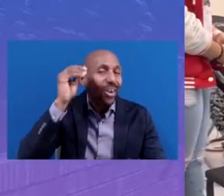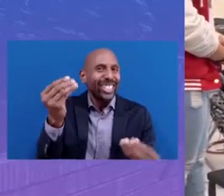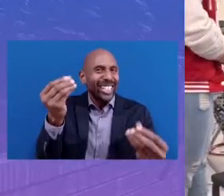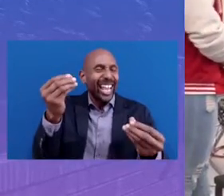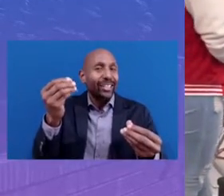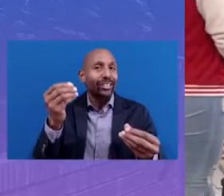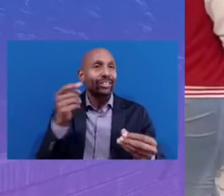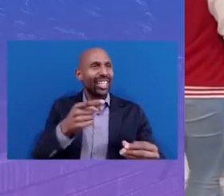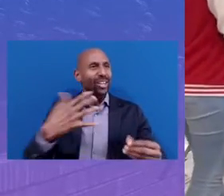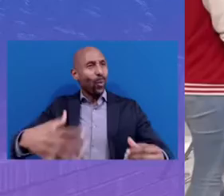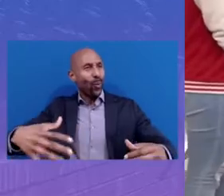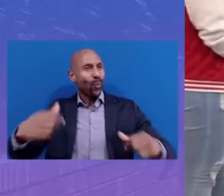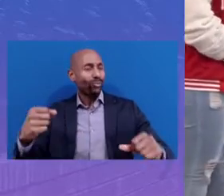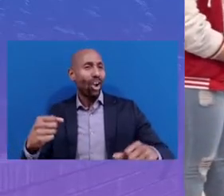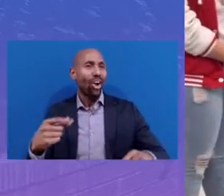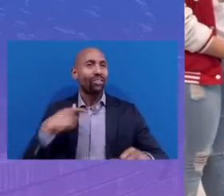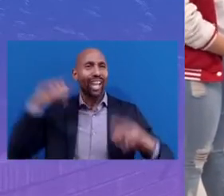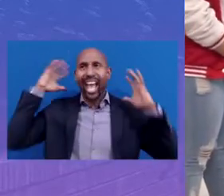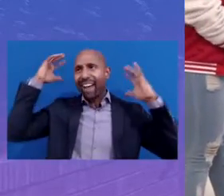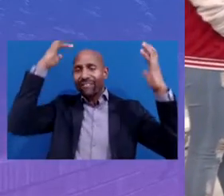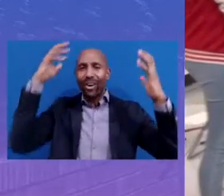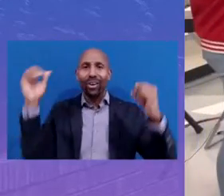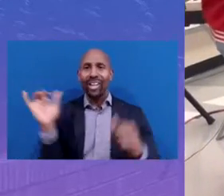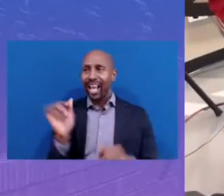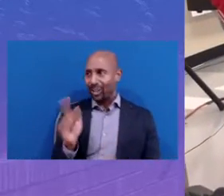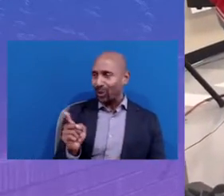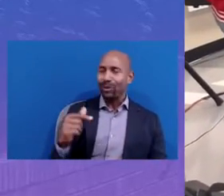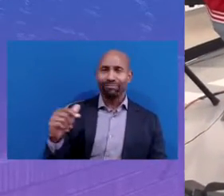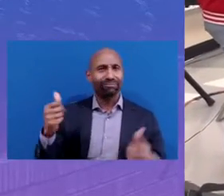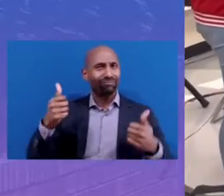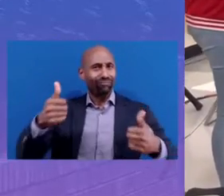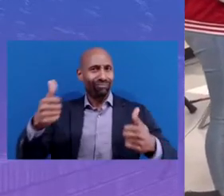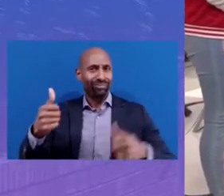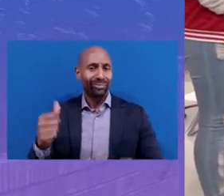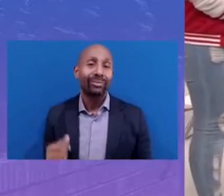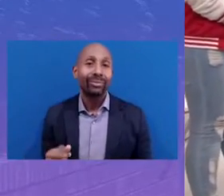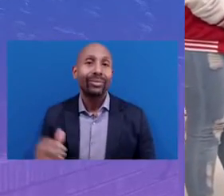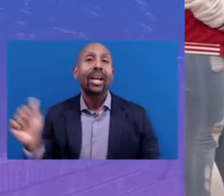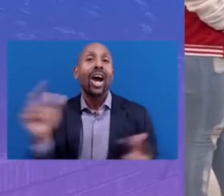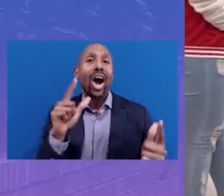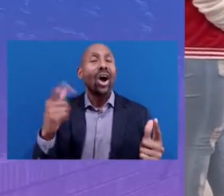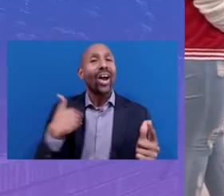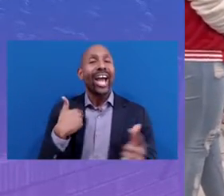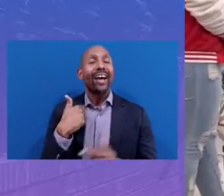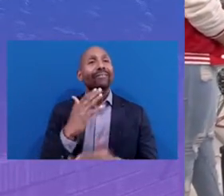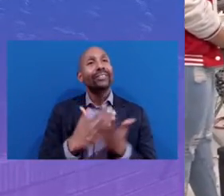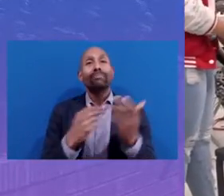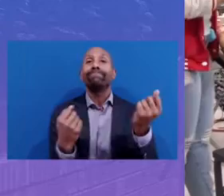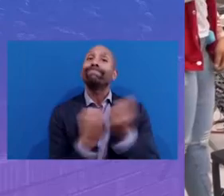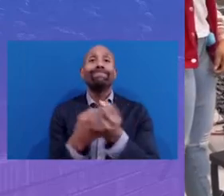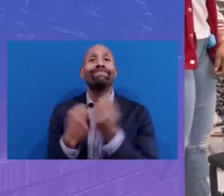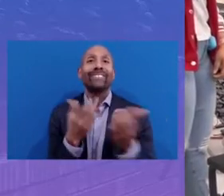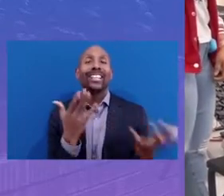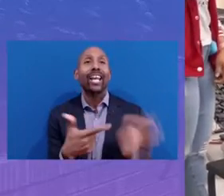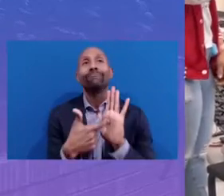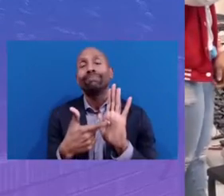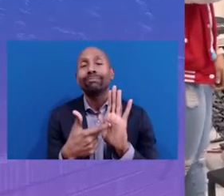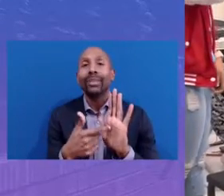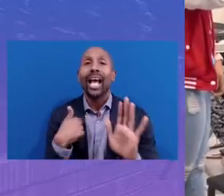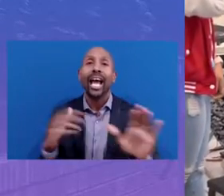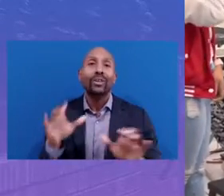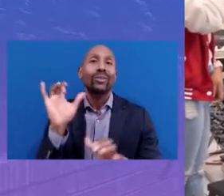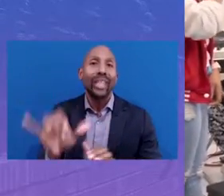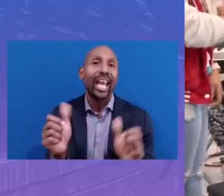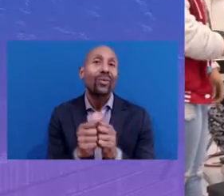I mean? So all of these pieces of art have some sort of, like, affirmation. And so I constantly try to do that with my students,